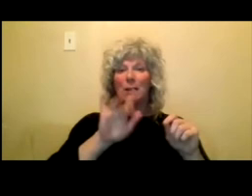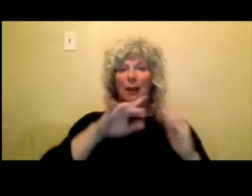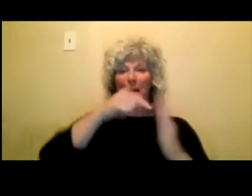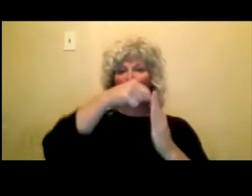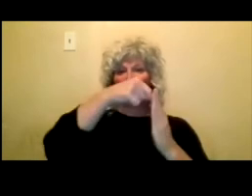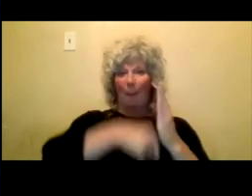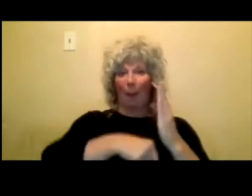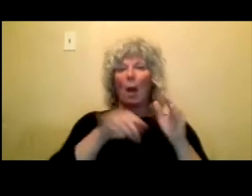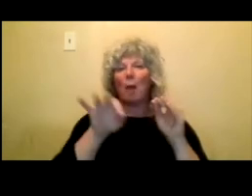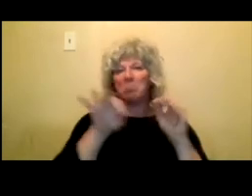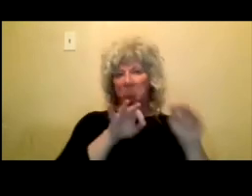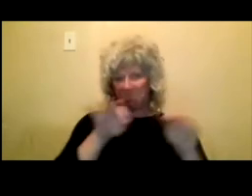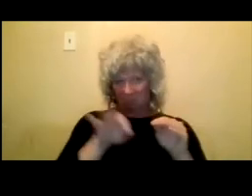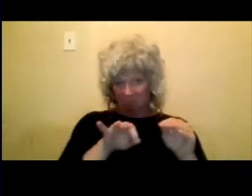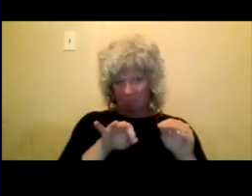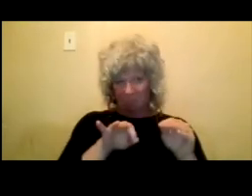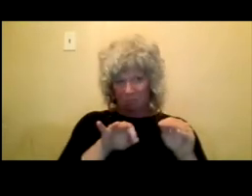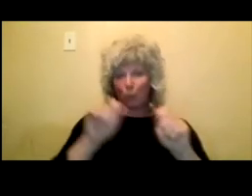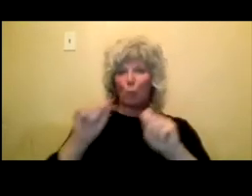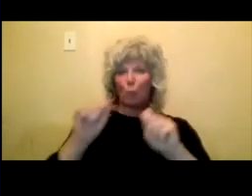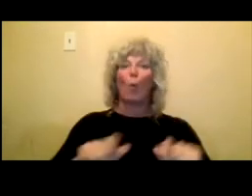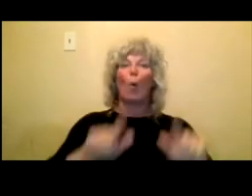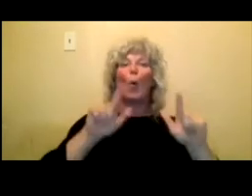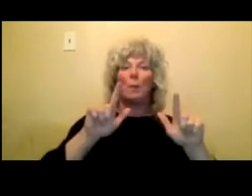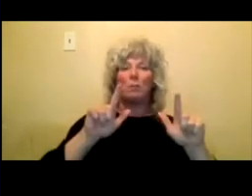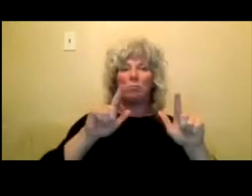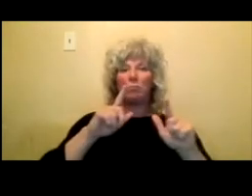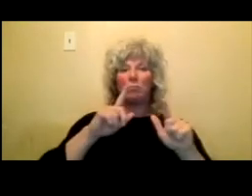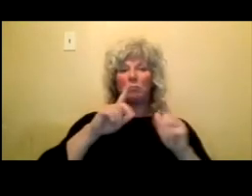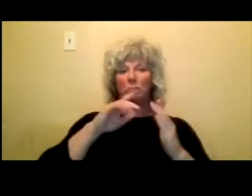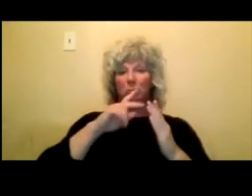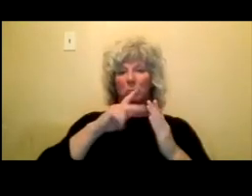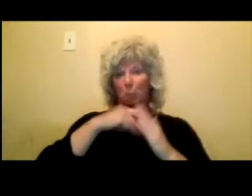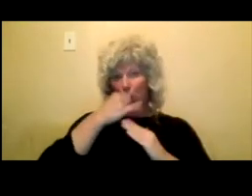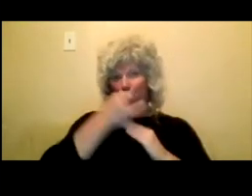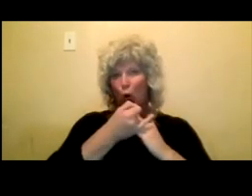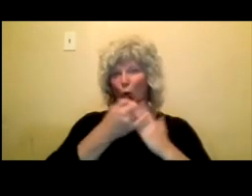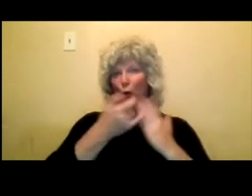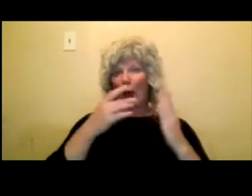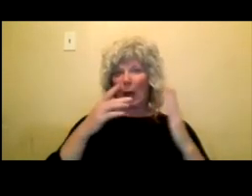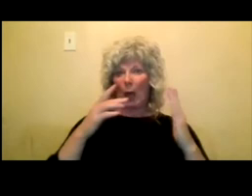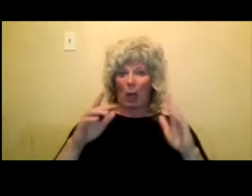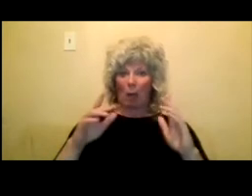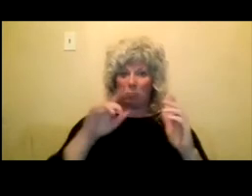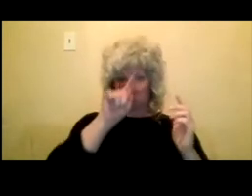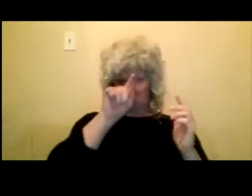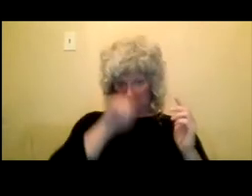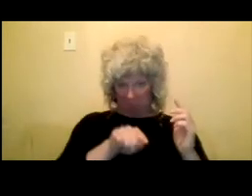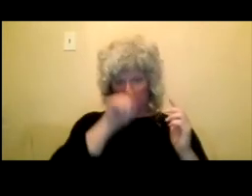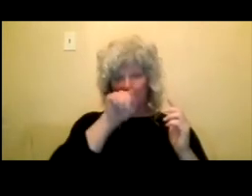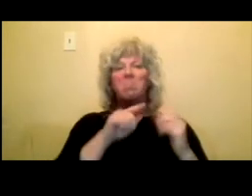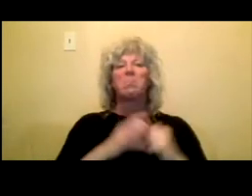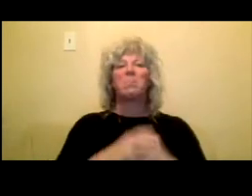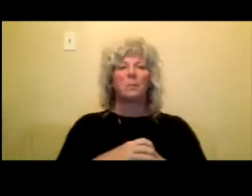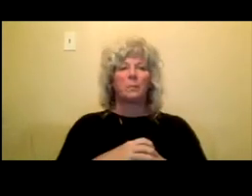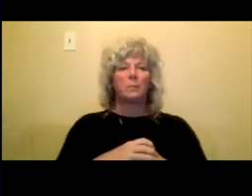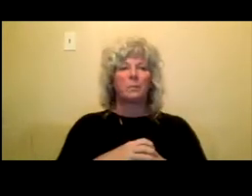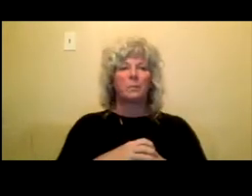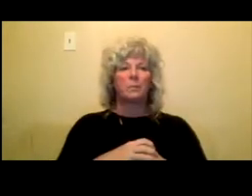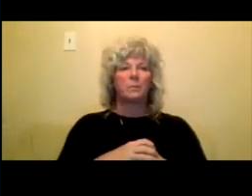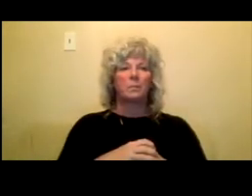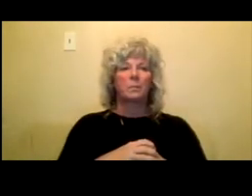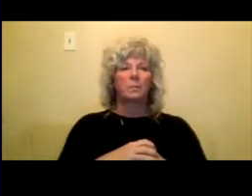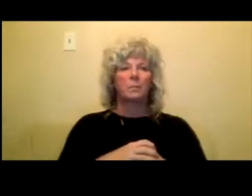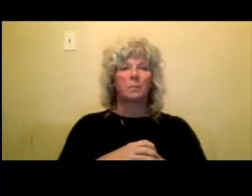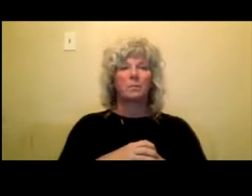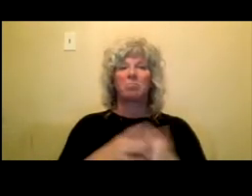the program page that we were just looking at for that particular project. And then you just go to apply,